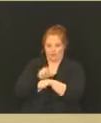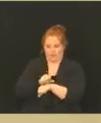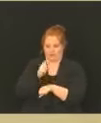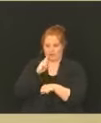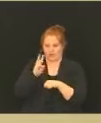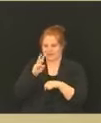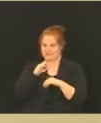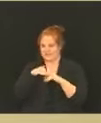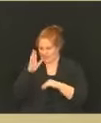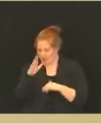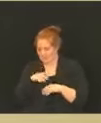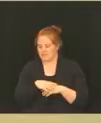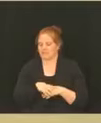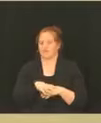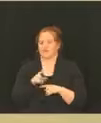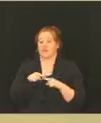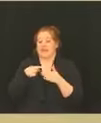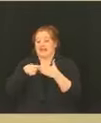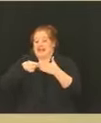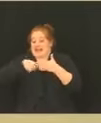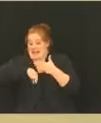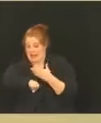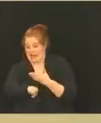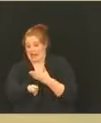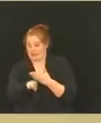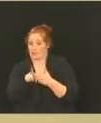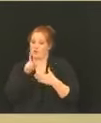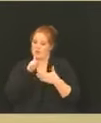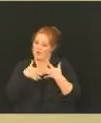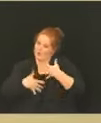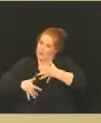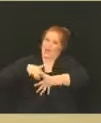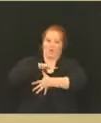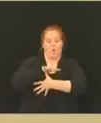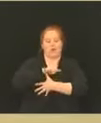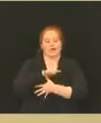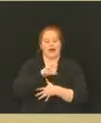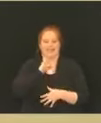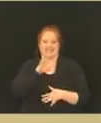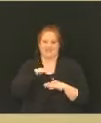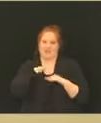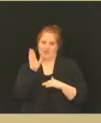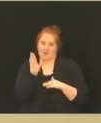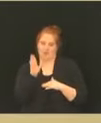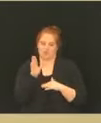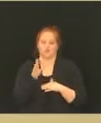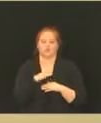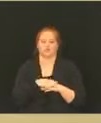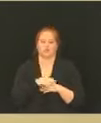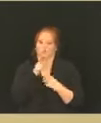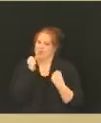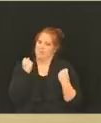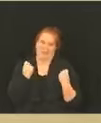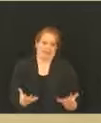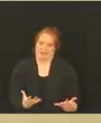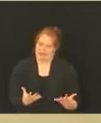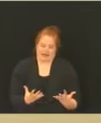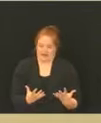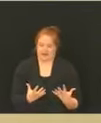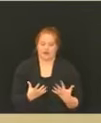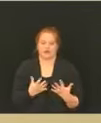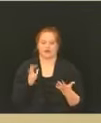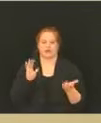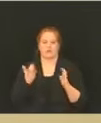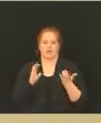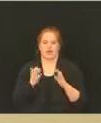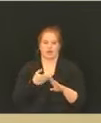will be targeted towards those that are 65 or older. It will not be many, but compared